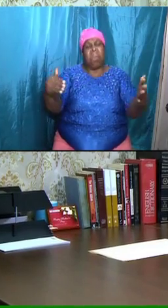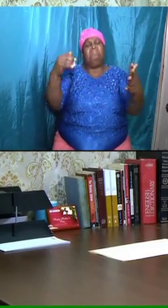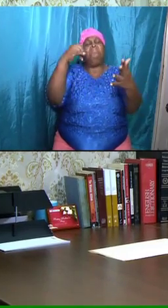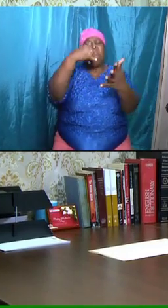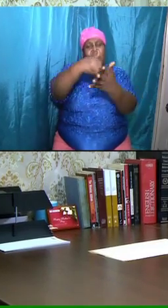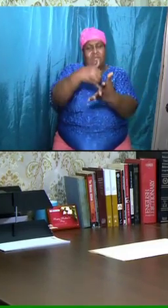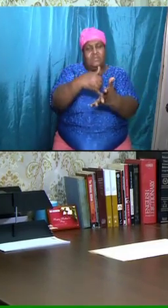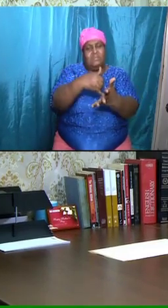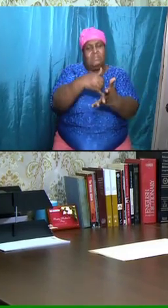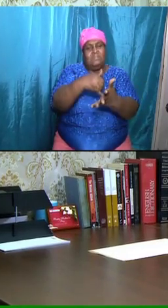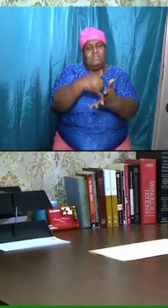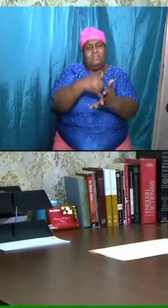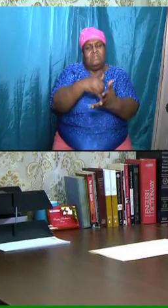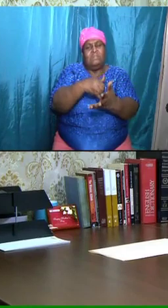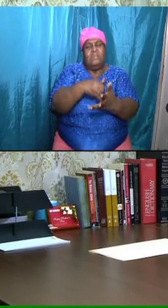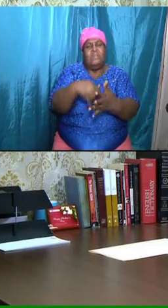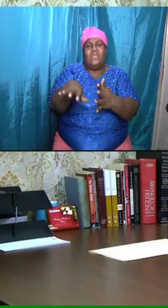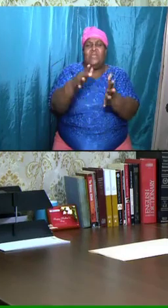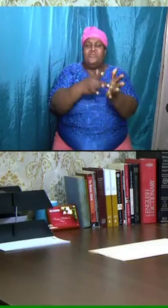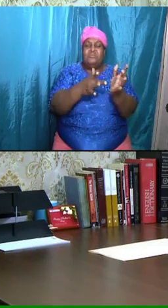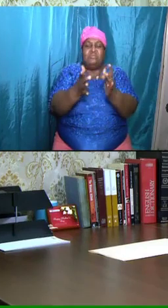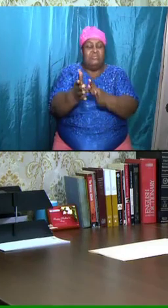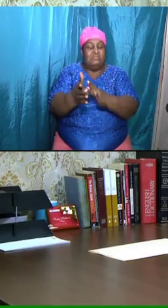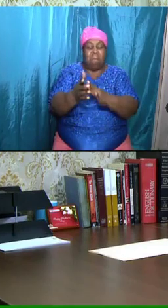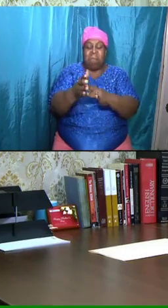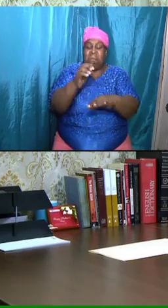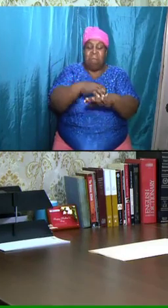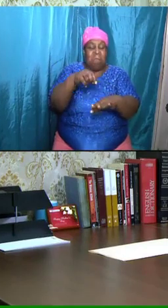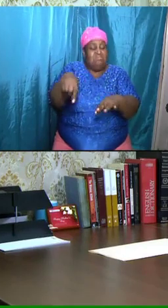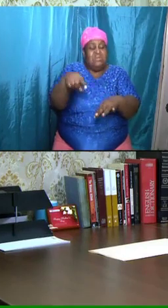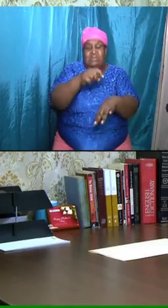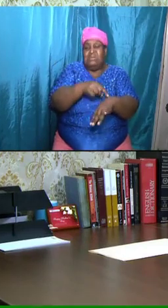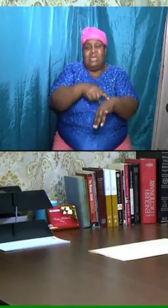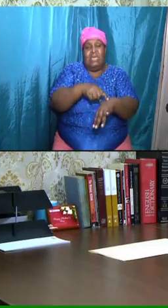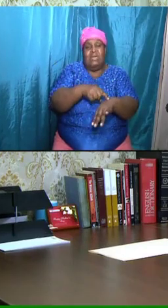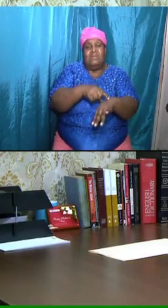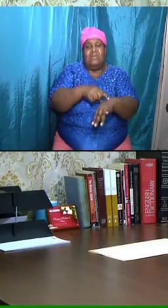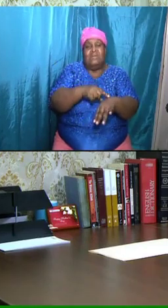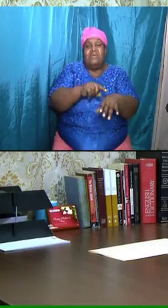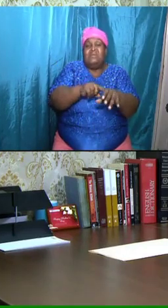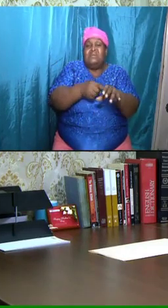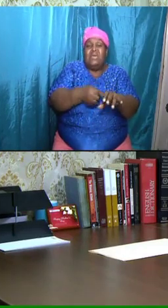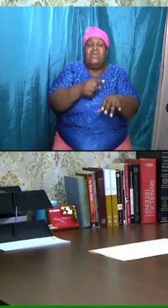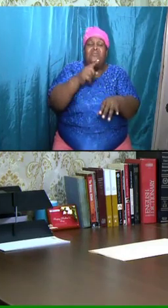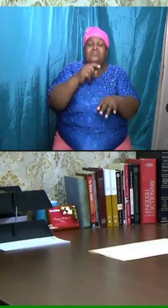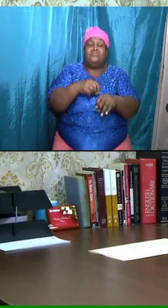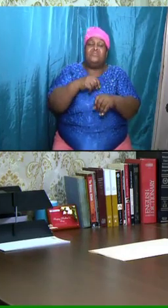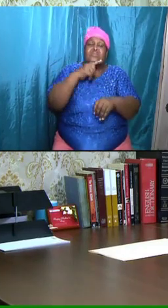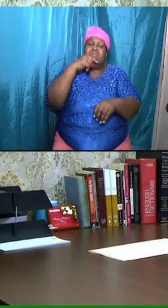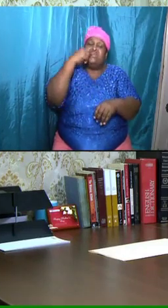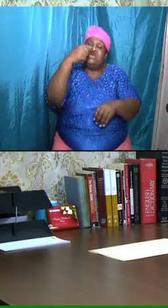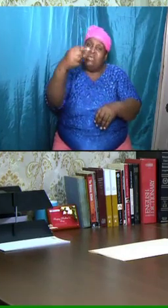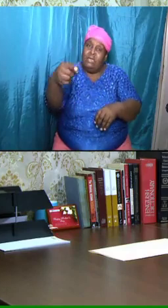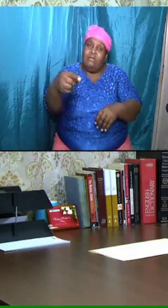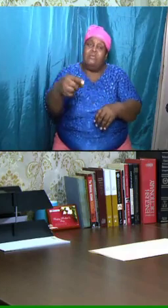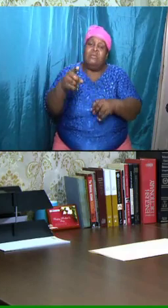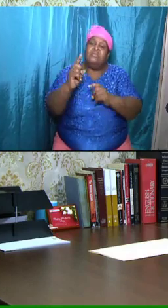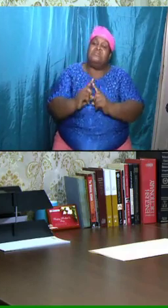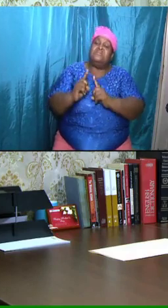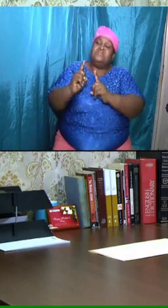And Jesus at this point started to tell the disciples